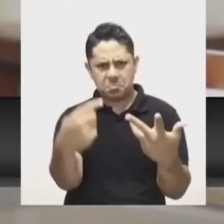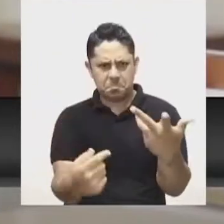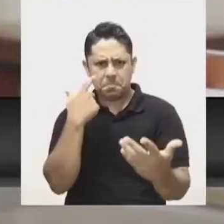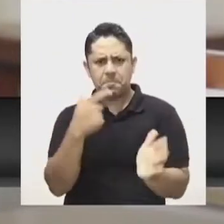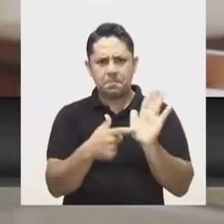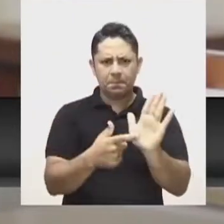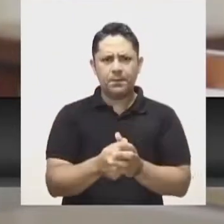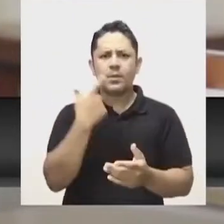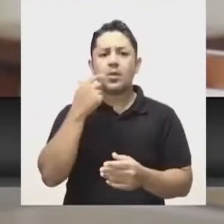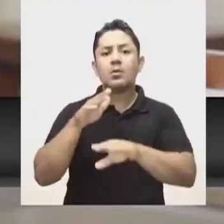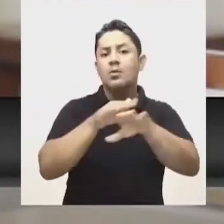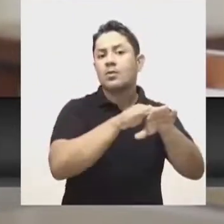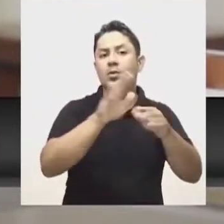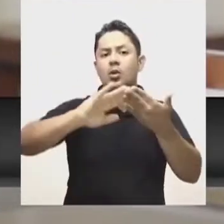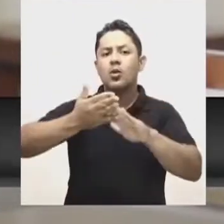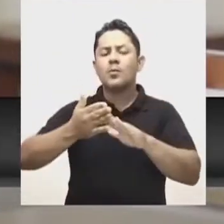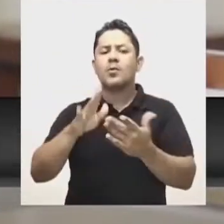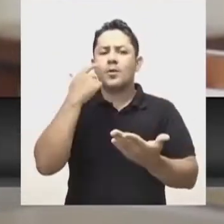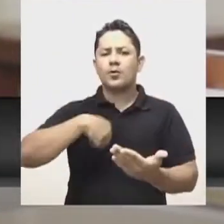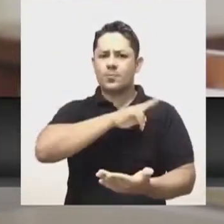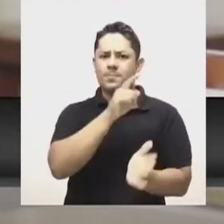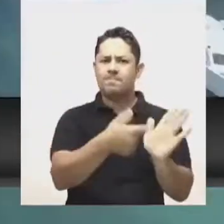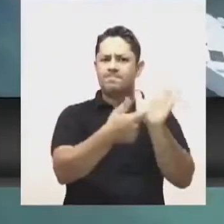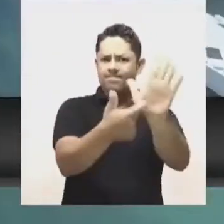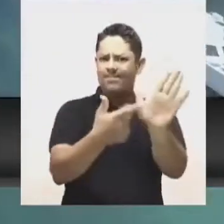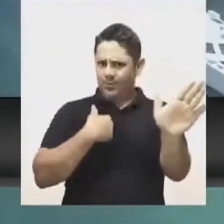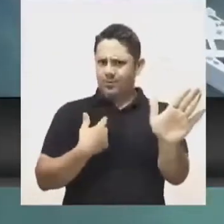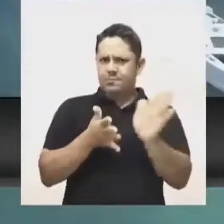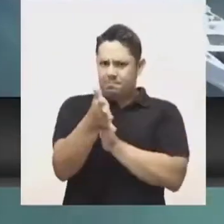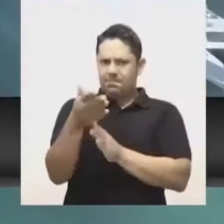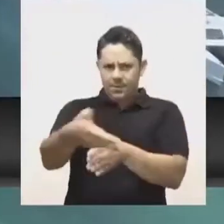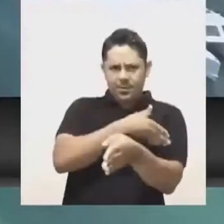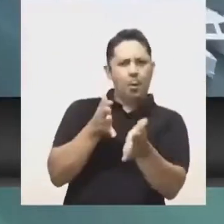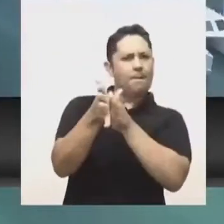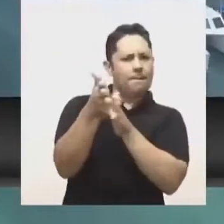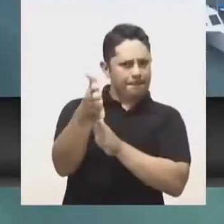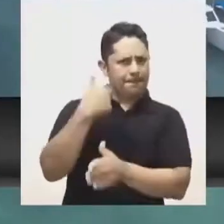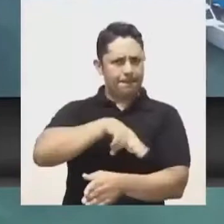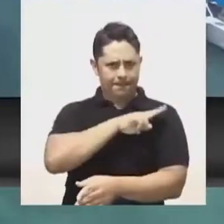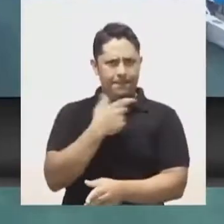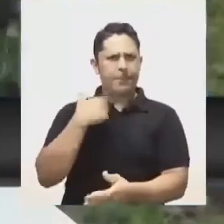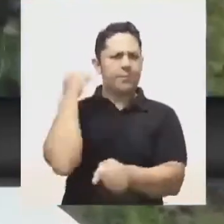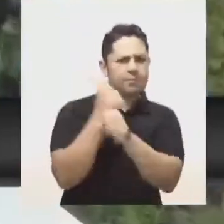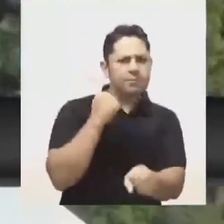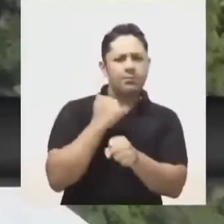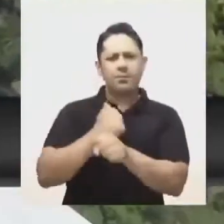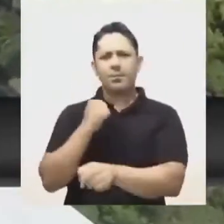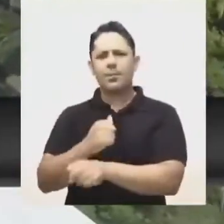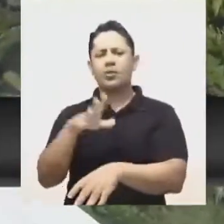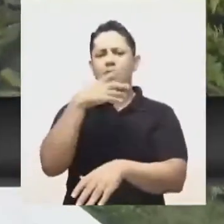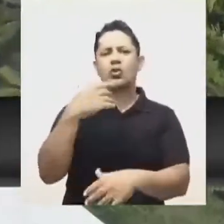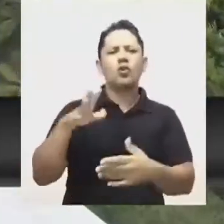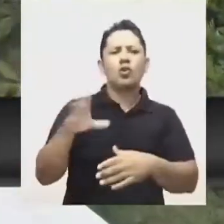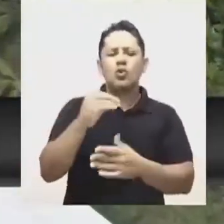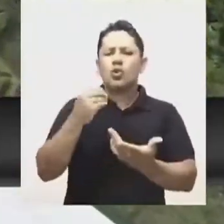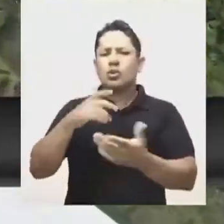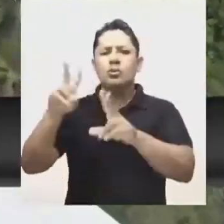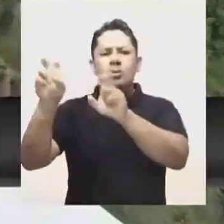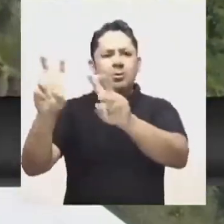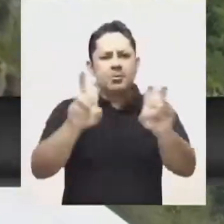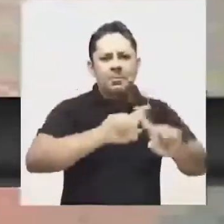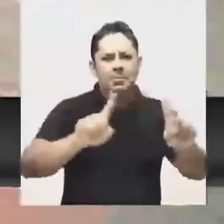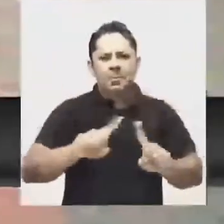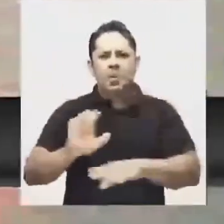reactivation of the archipelago department. We will continue to work on these projects to demonstrate to the community that we will be